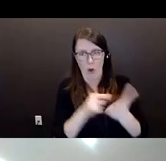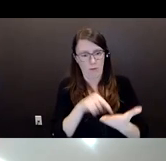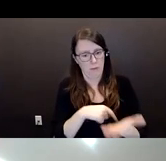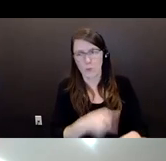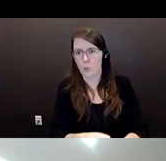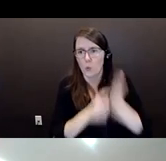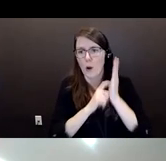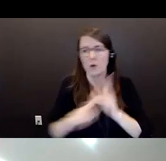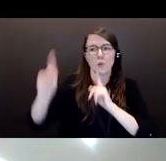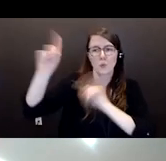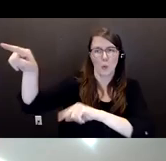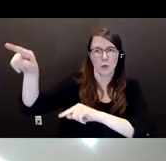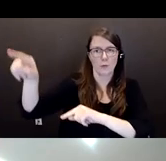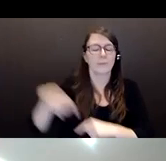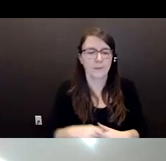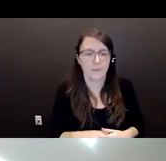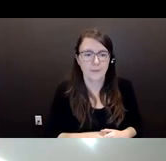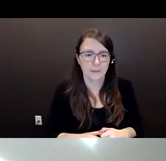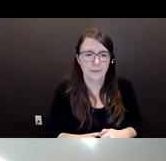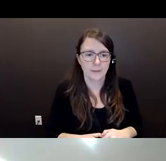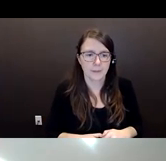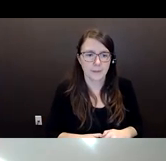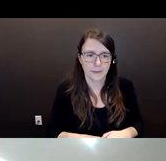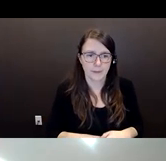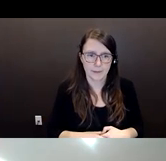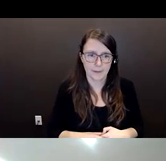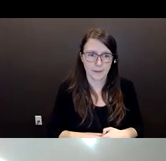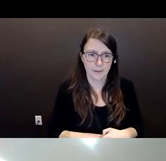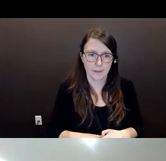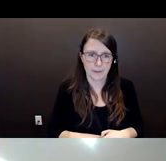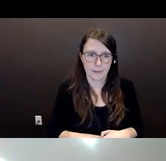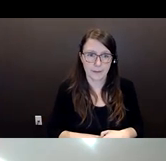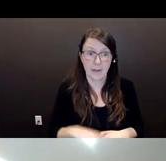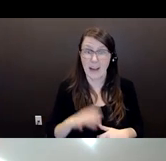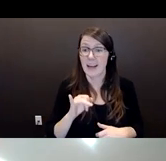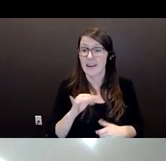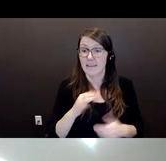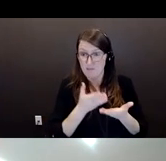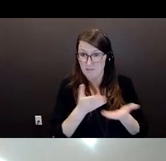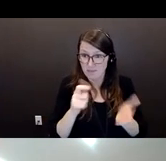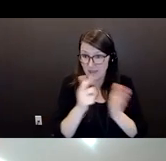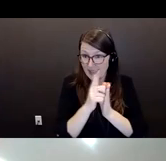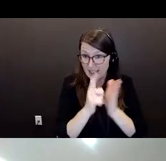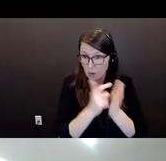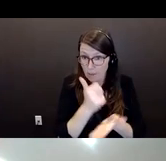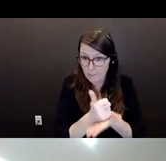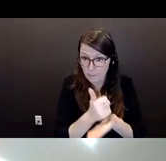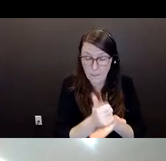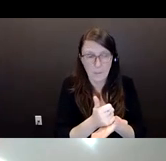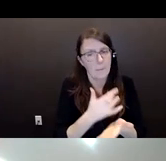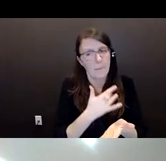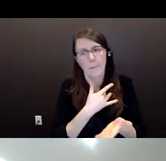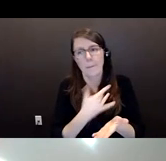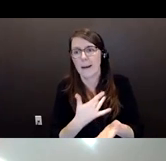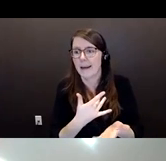in those the care situations. If you're looking for legal supports, I know this is always a problem. I know there was a comment and